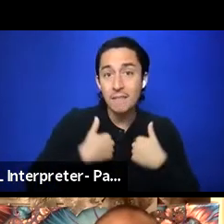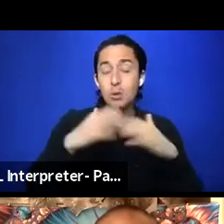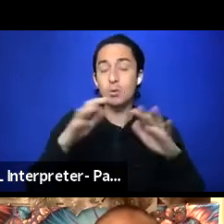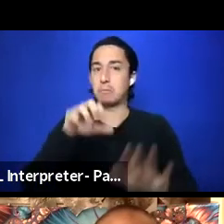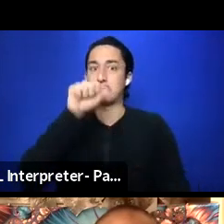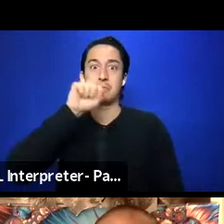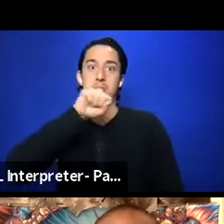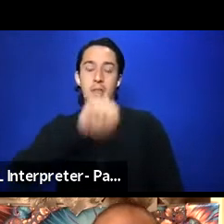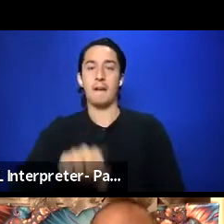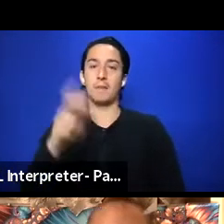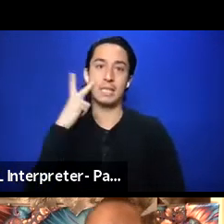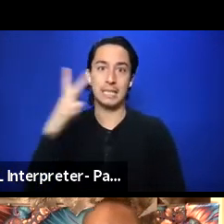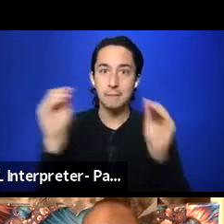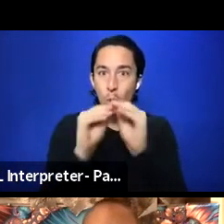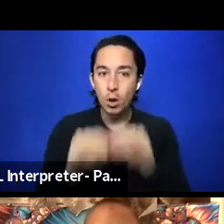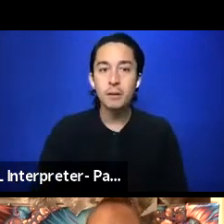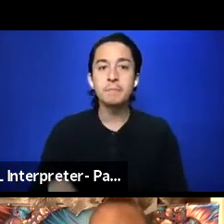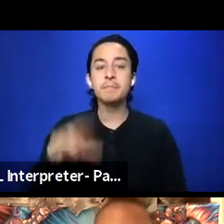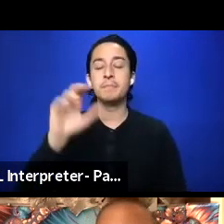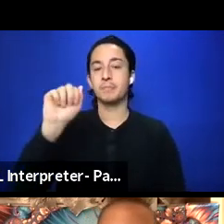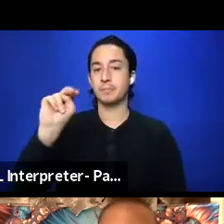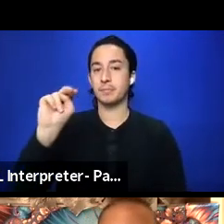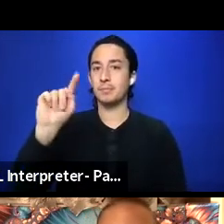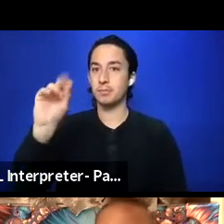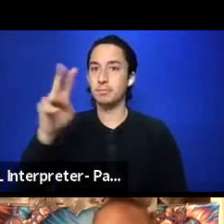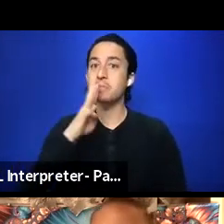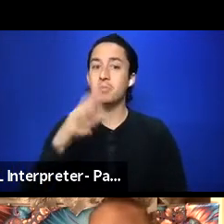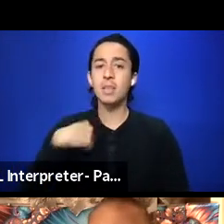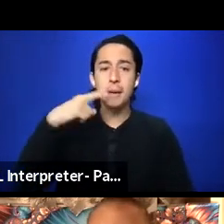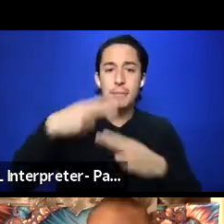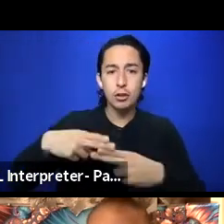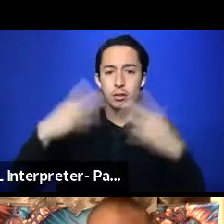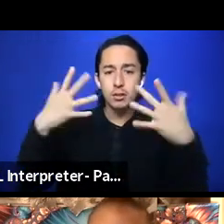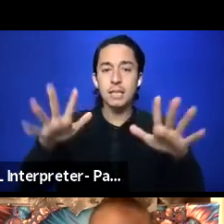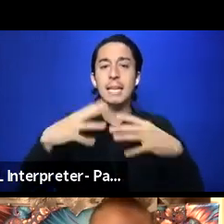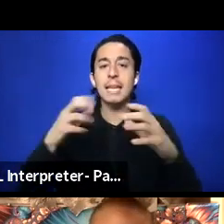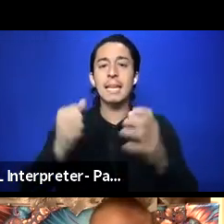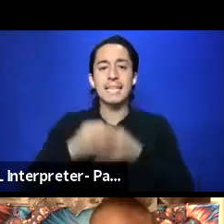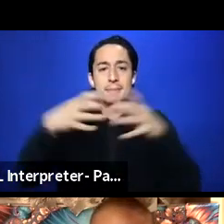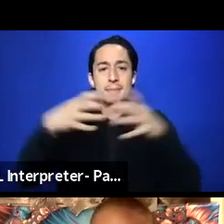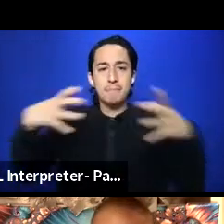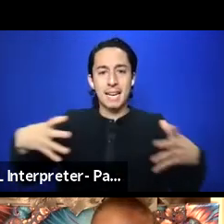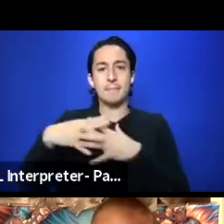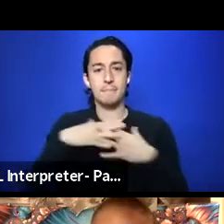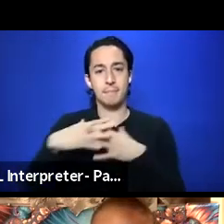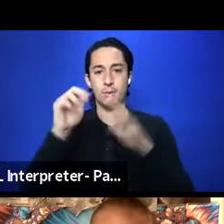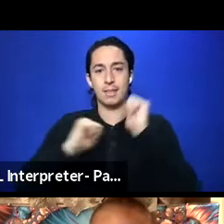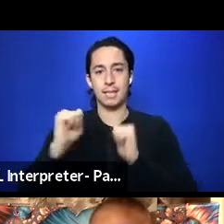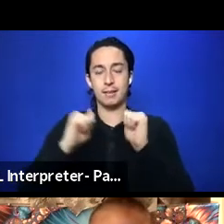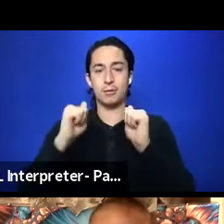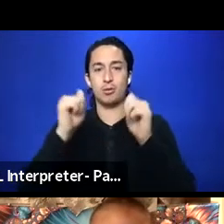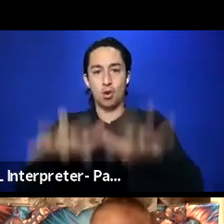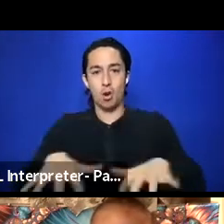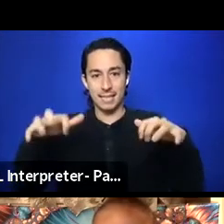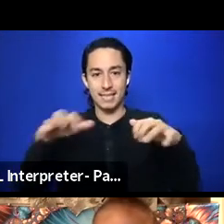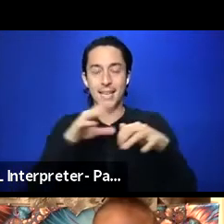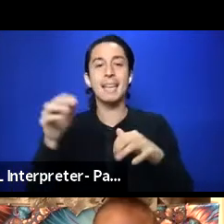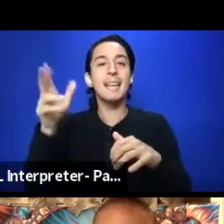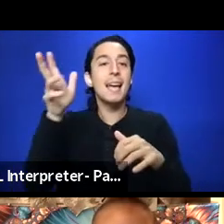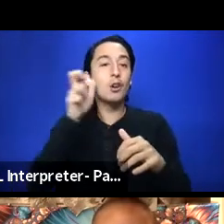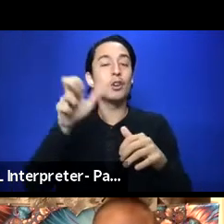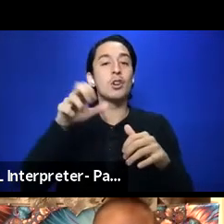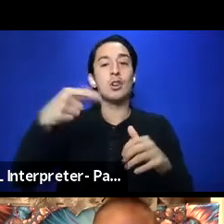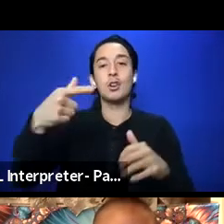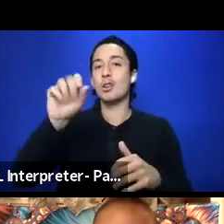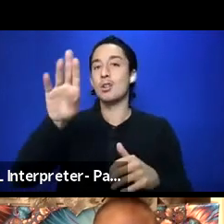As I mentioned earlier, know, this idea of, I was like, expanding the American theater audience, right? And I'm hearing global theater audience. I'm